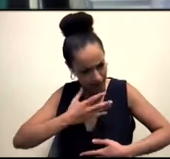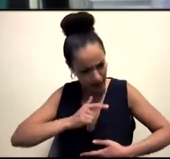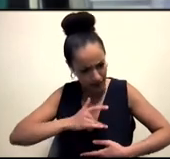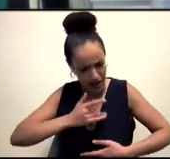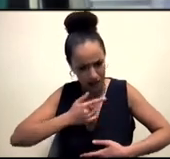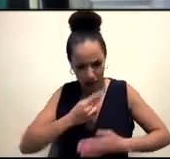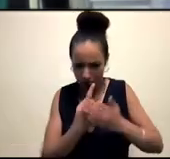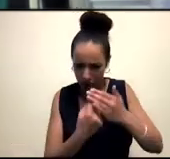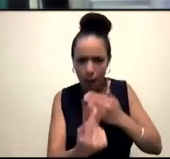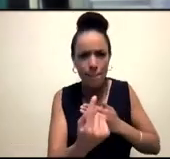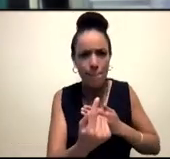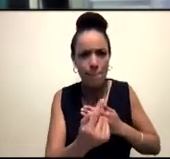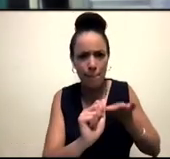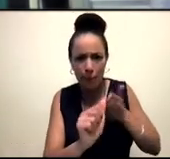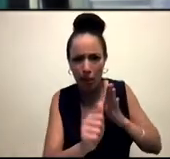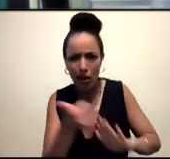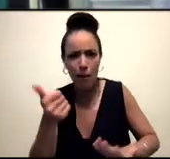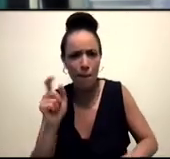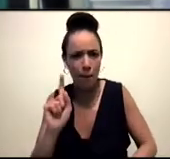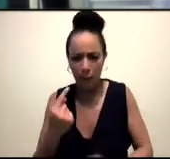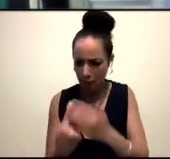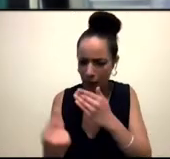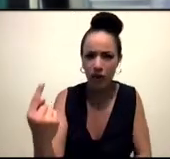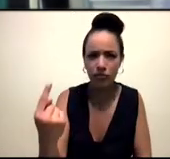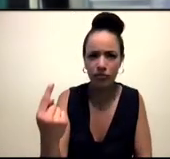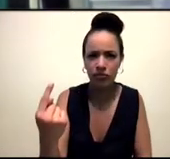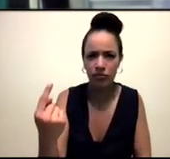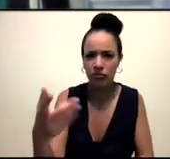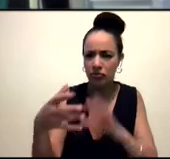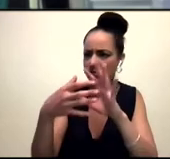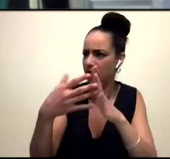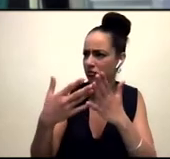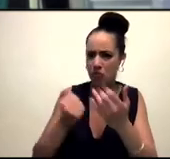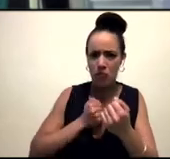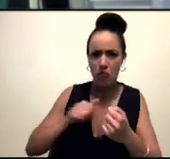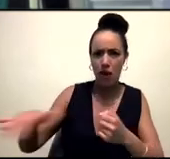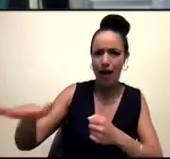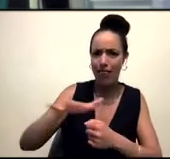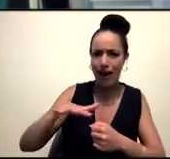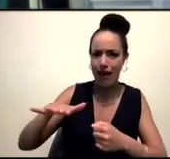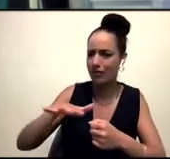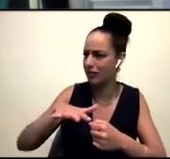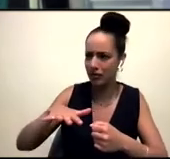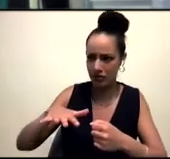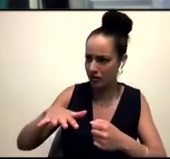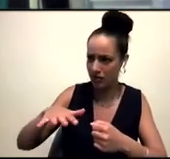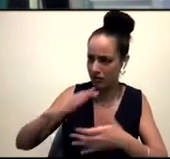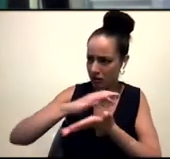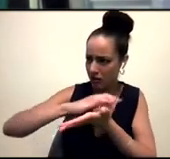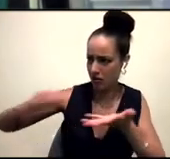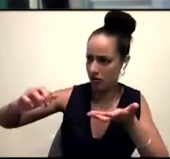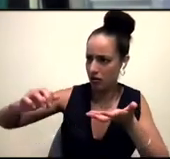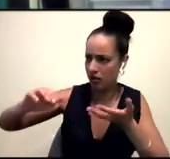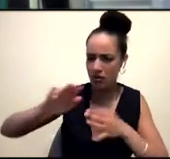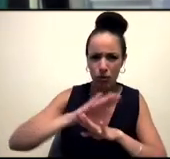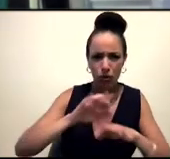feeling exiled from something, feeling taken from a land that was once yours, right? And so I was like, where does this come from?